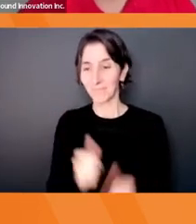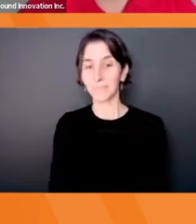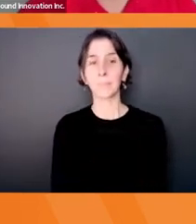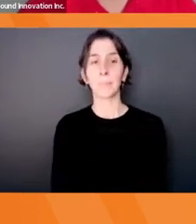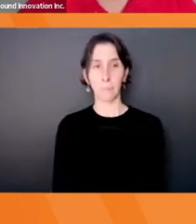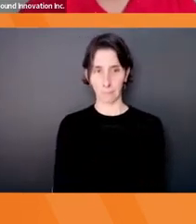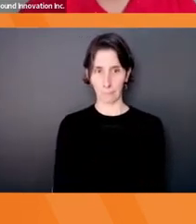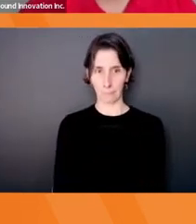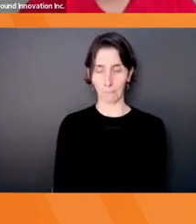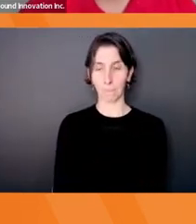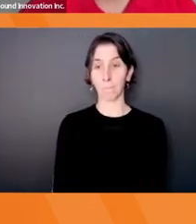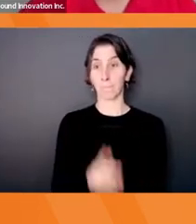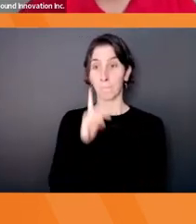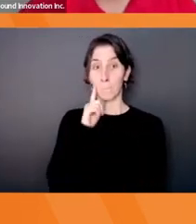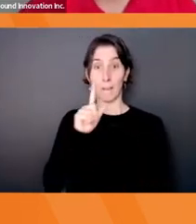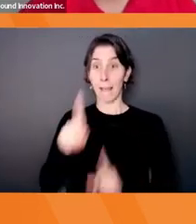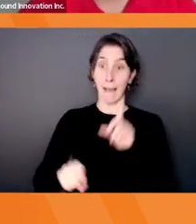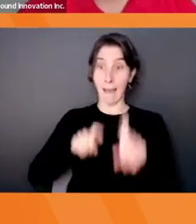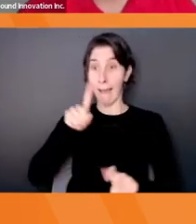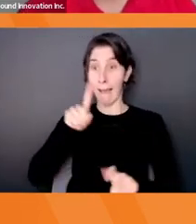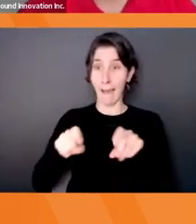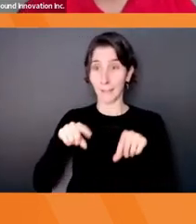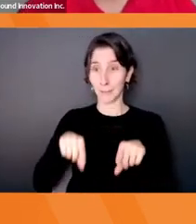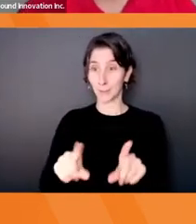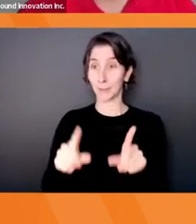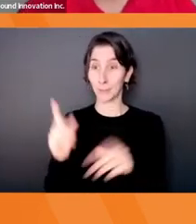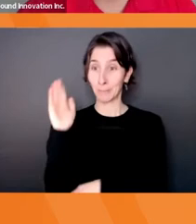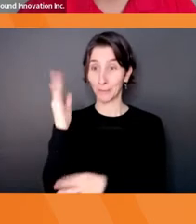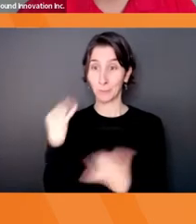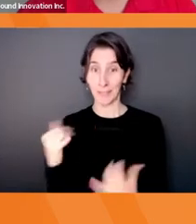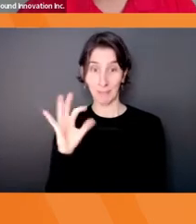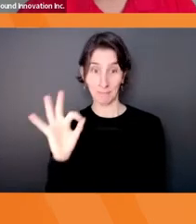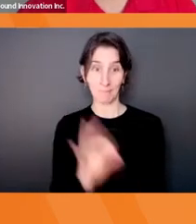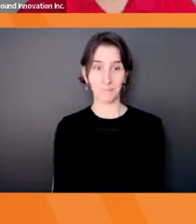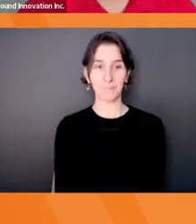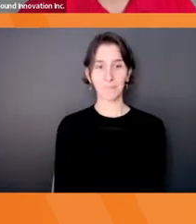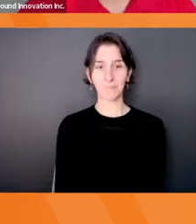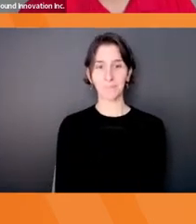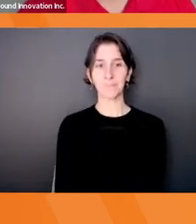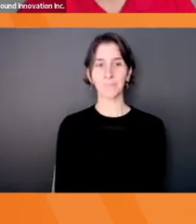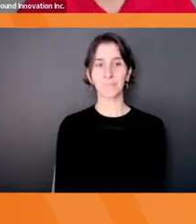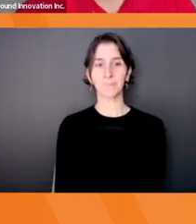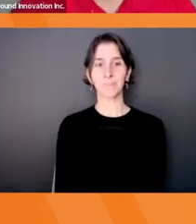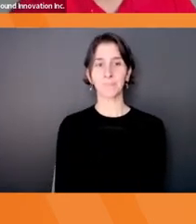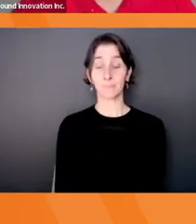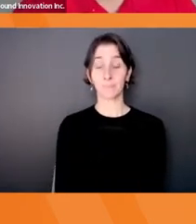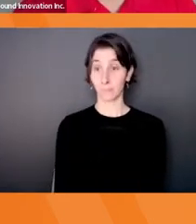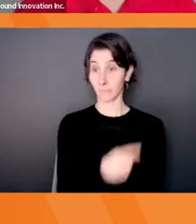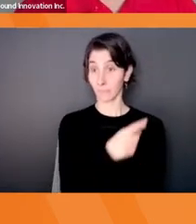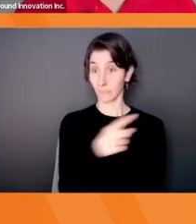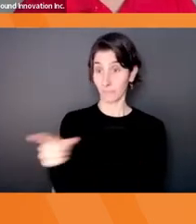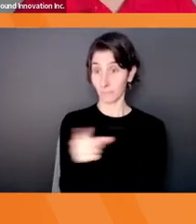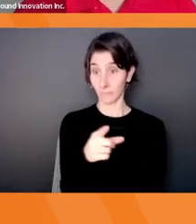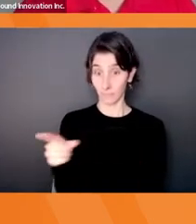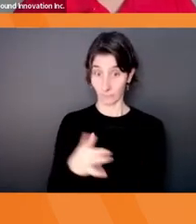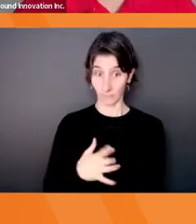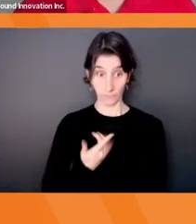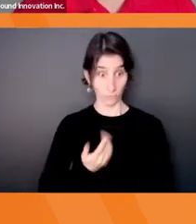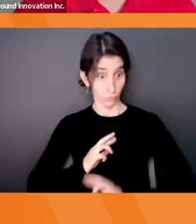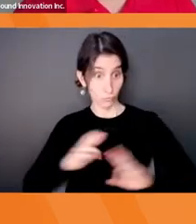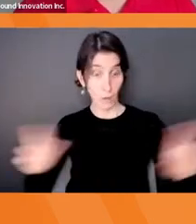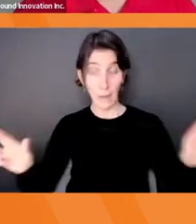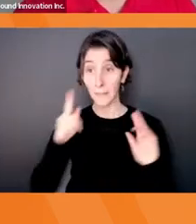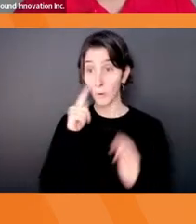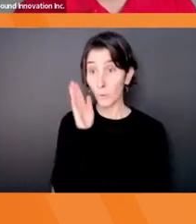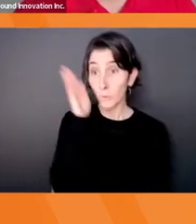you a series of questions as we roll into this presentation. So are you ready for